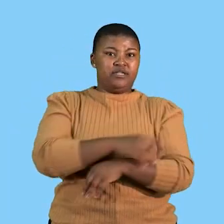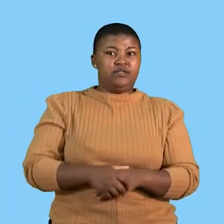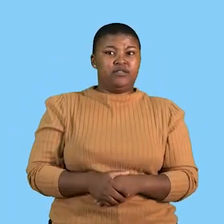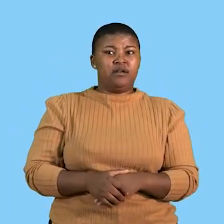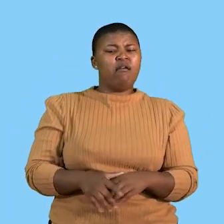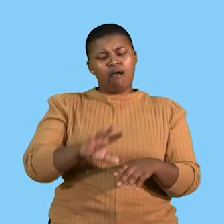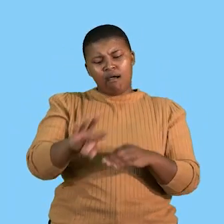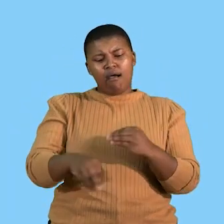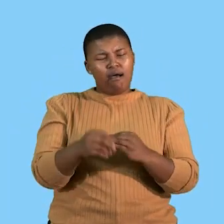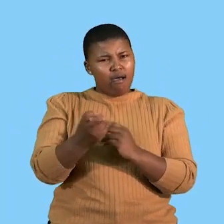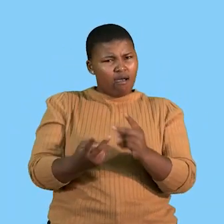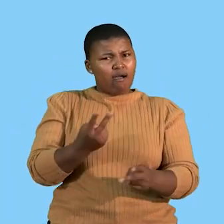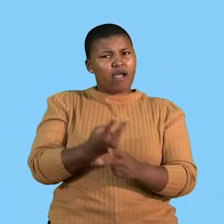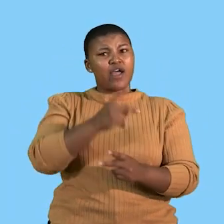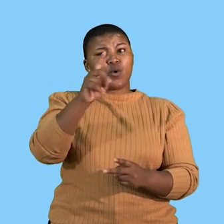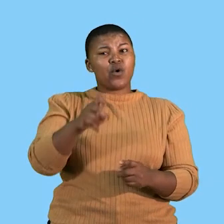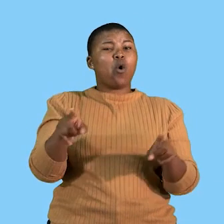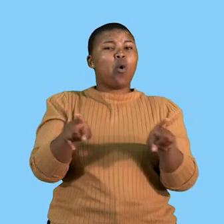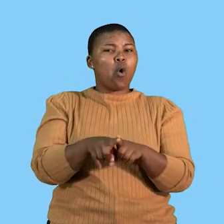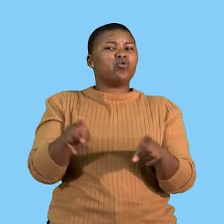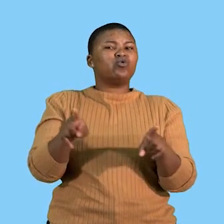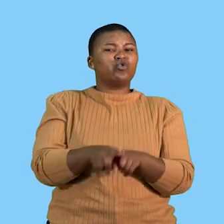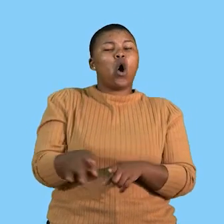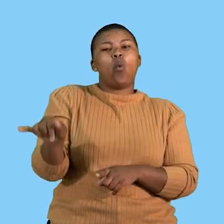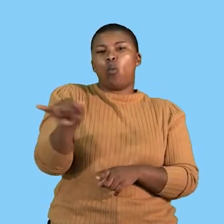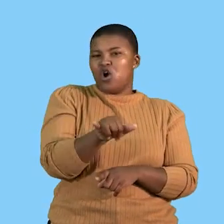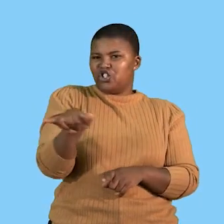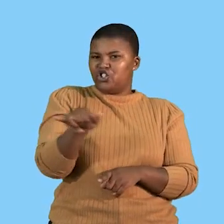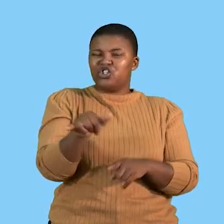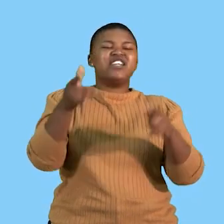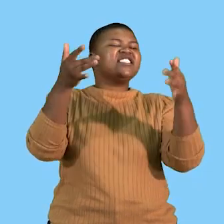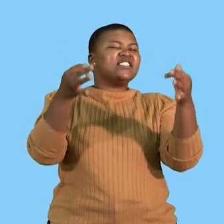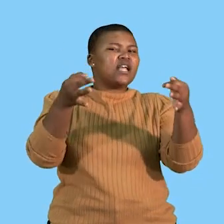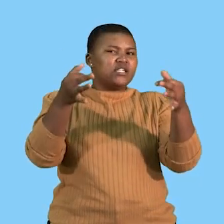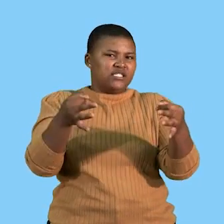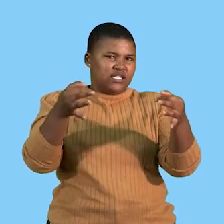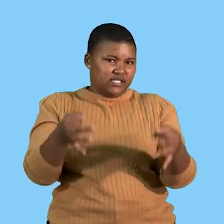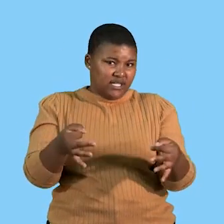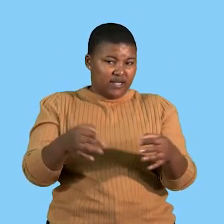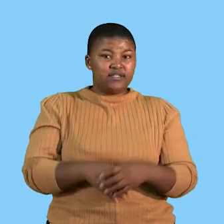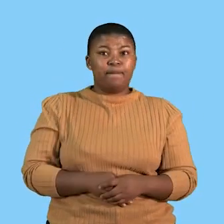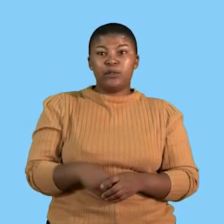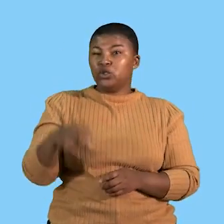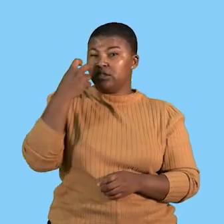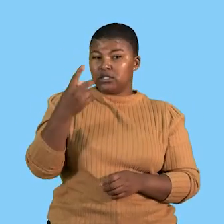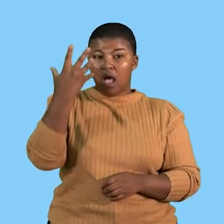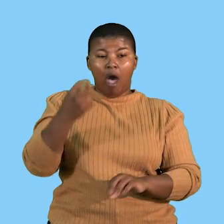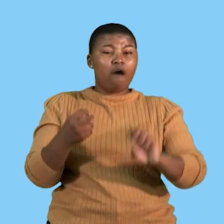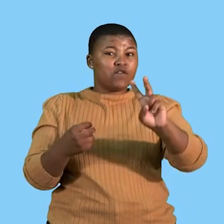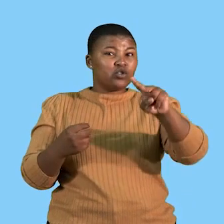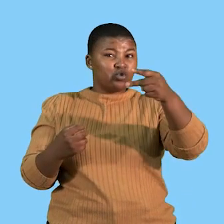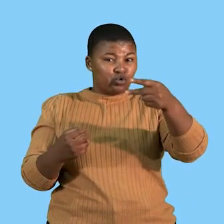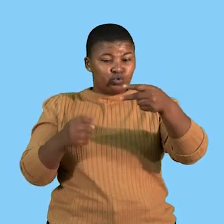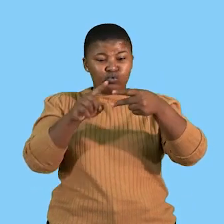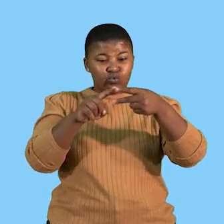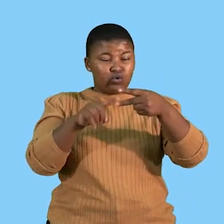then the question continues, it says, as well as the type of decision. So there's two parts of this question.